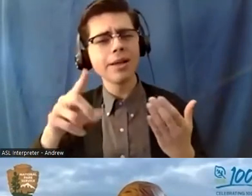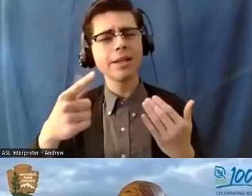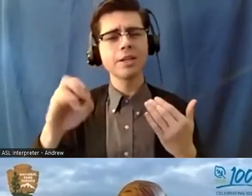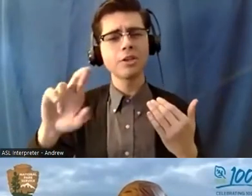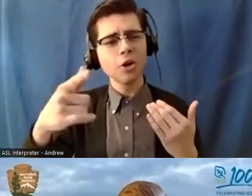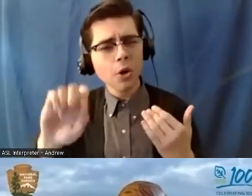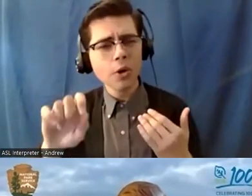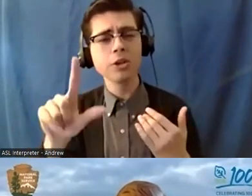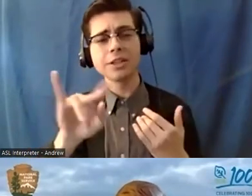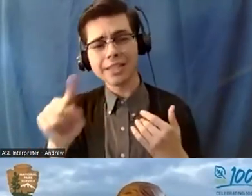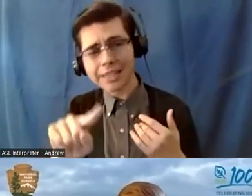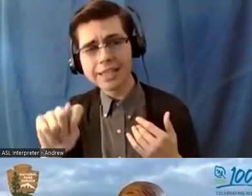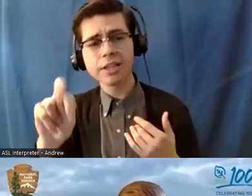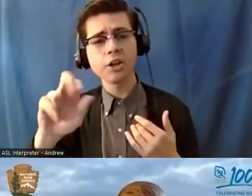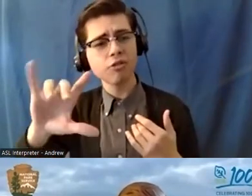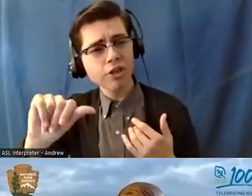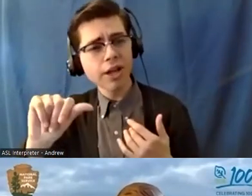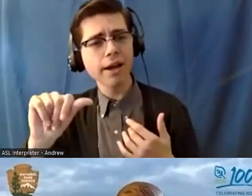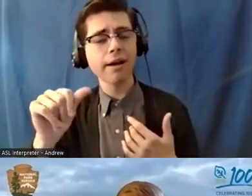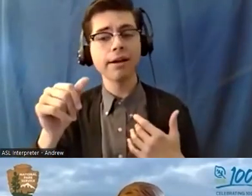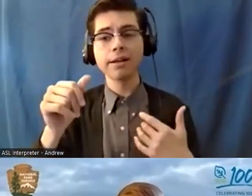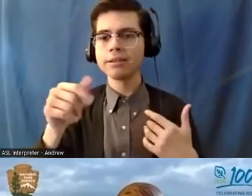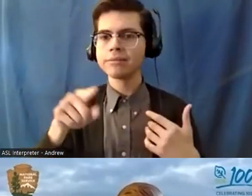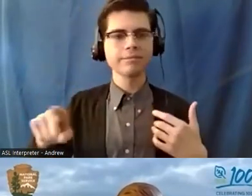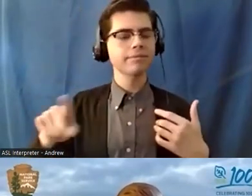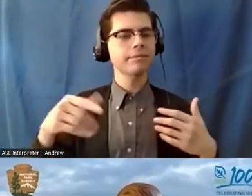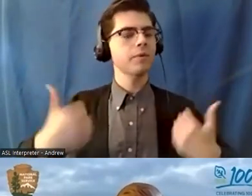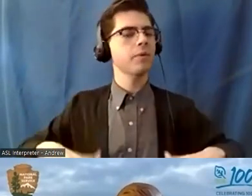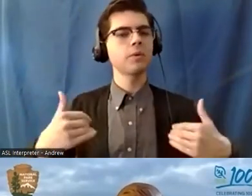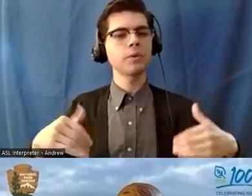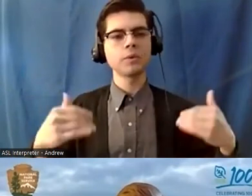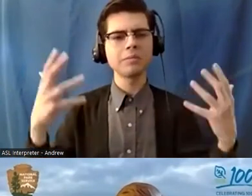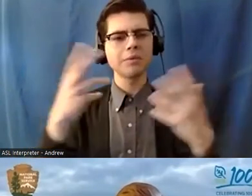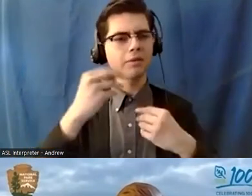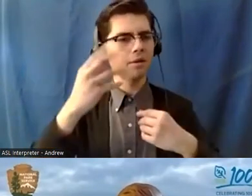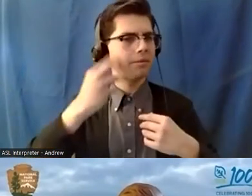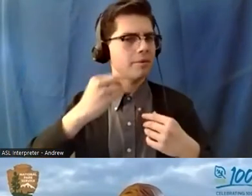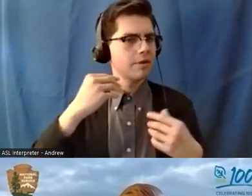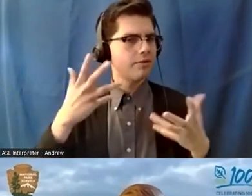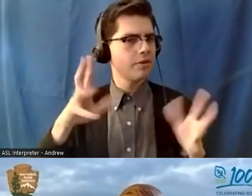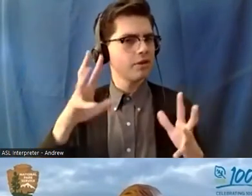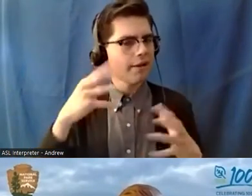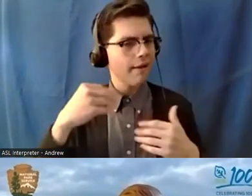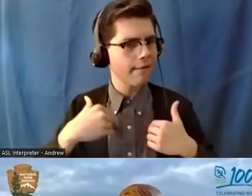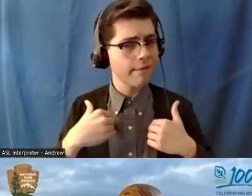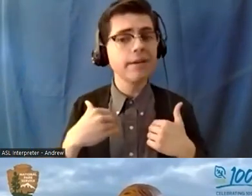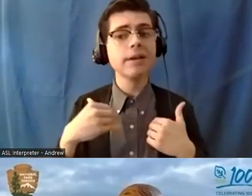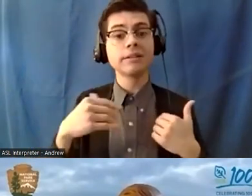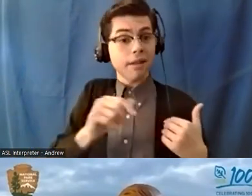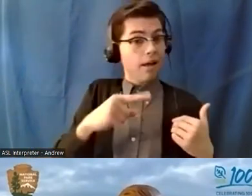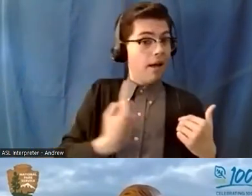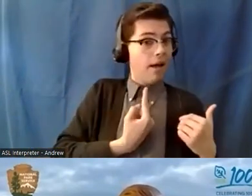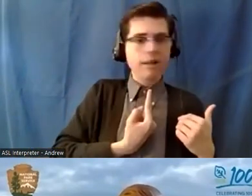and trisha such a great experience i know i've had and many other alumni have had so thank